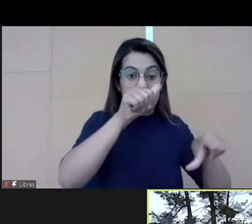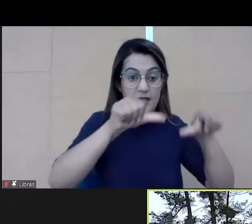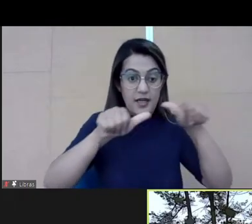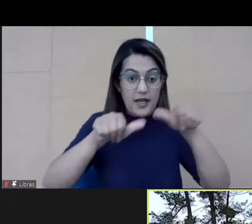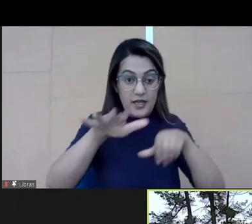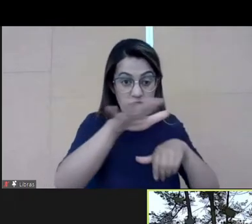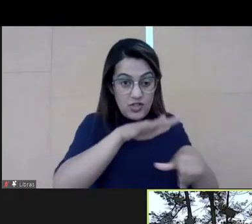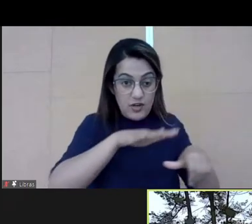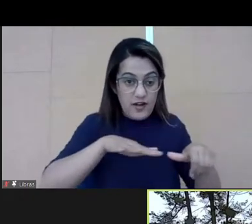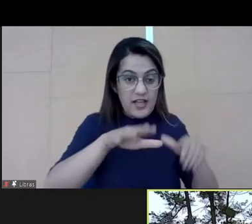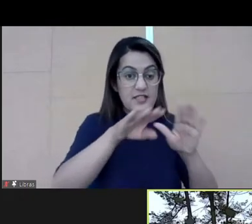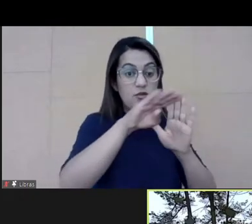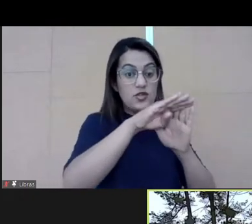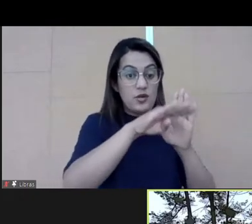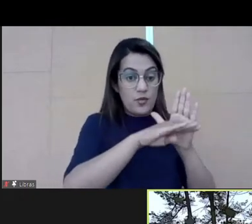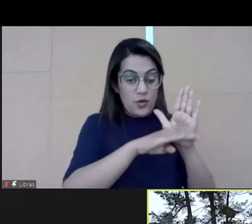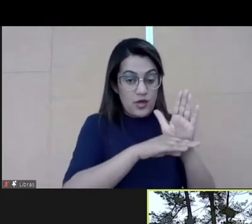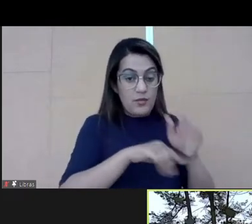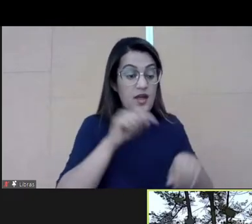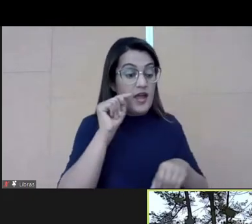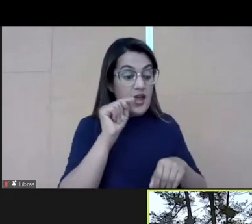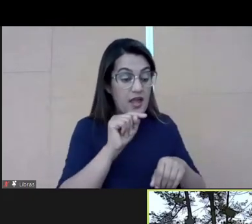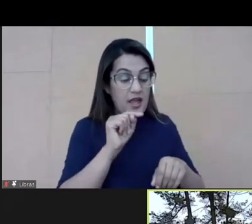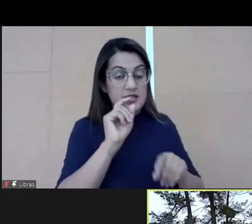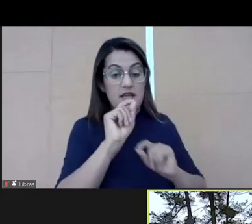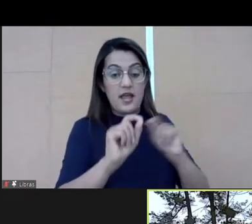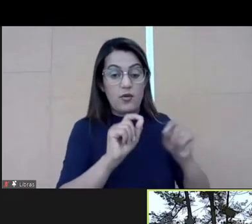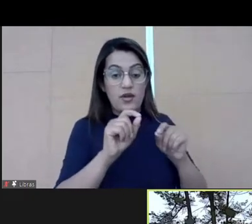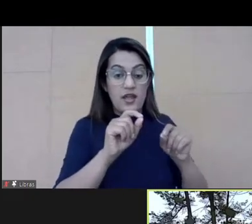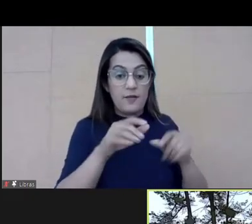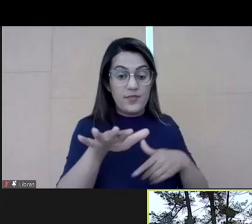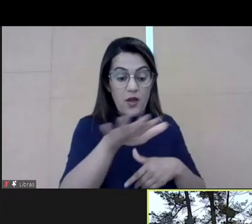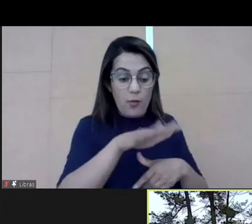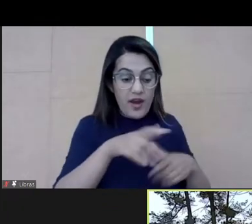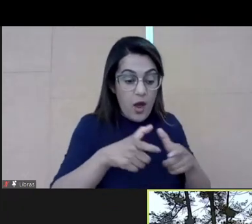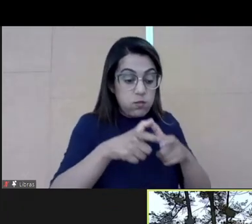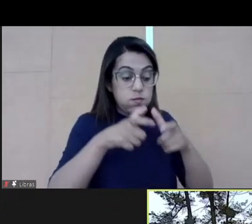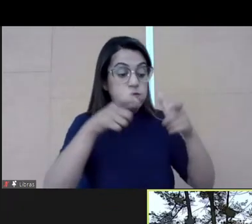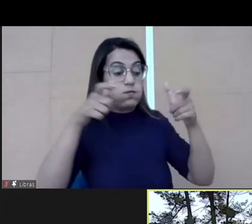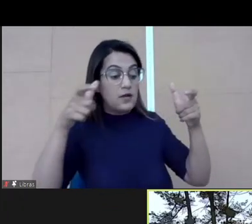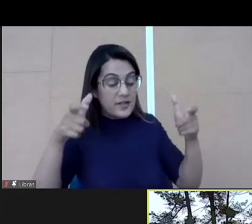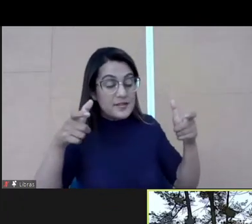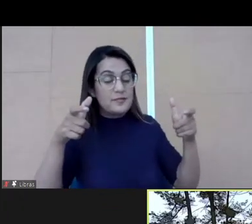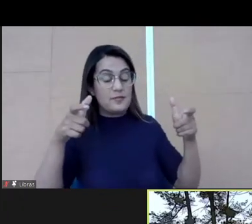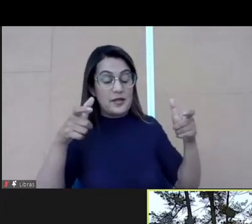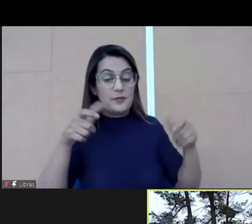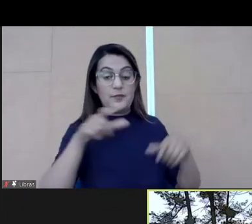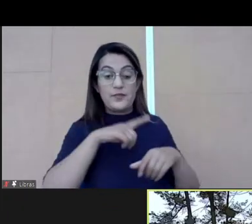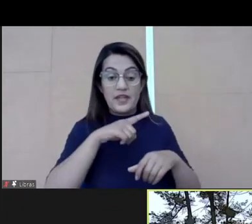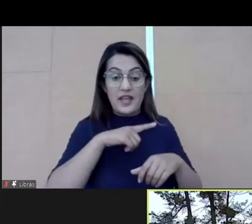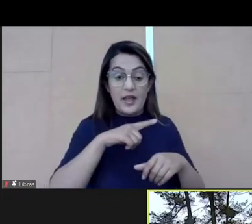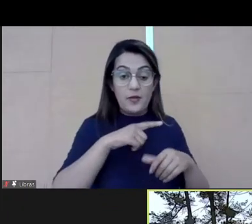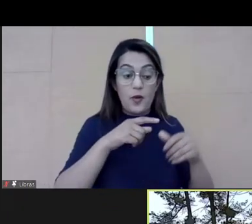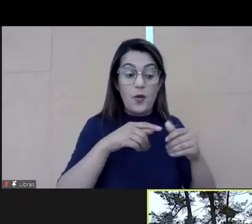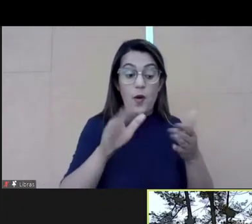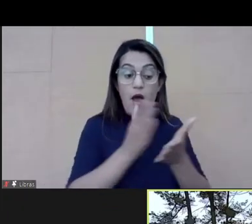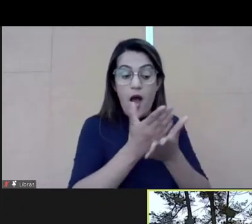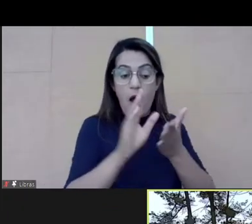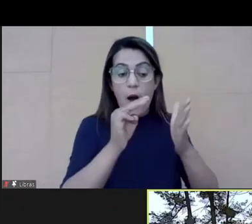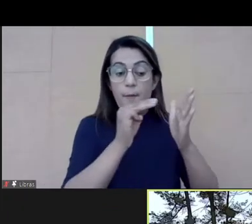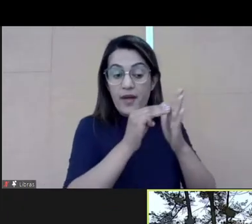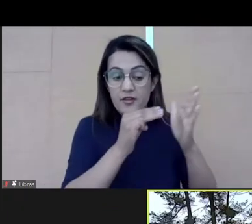area of huge growth. I'm not aware of methodologies that I could share off the cuff with respect to the impact of leadership